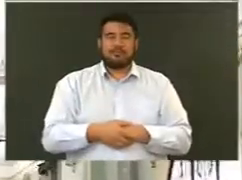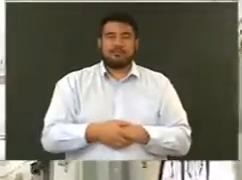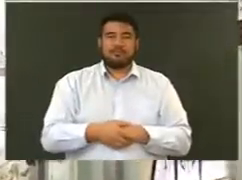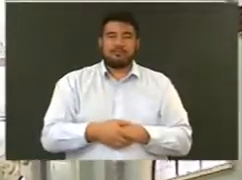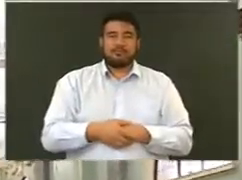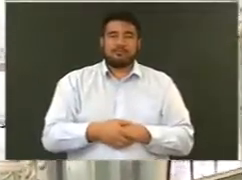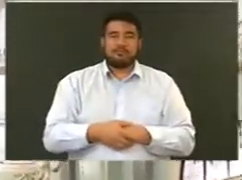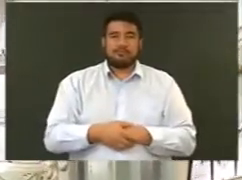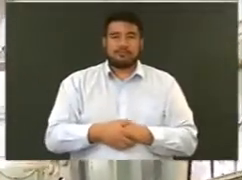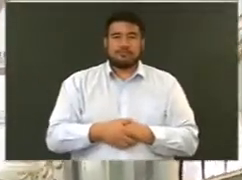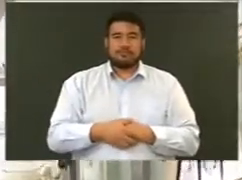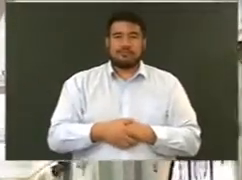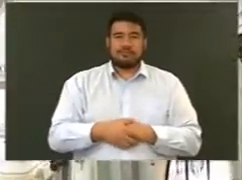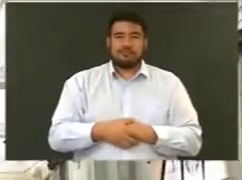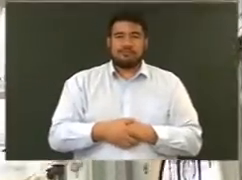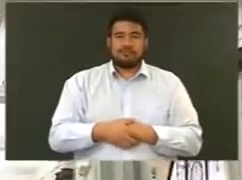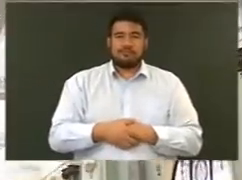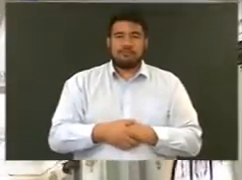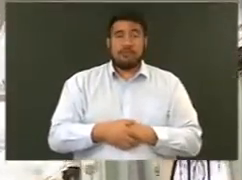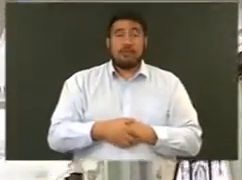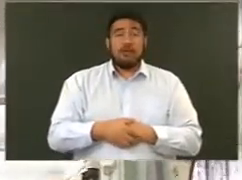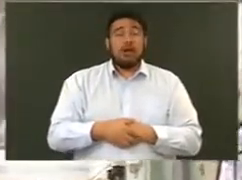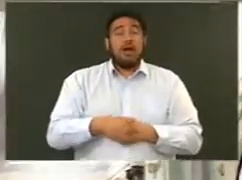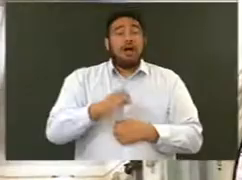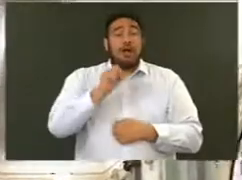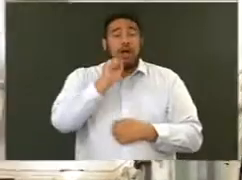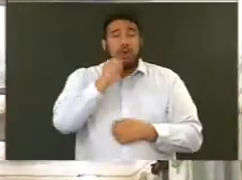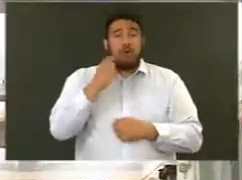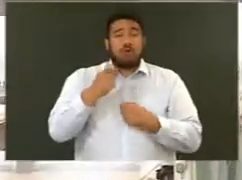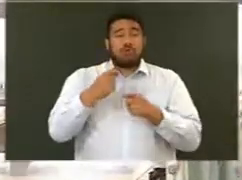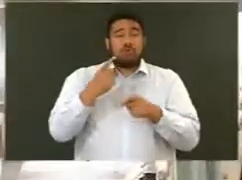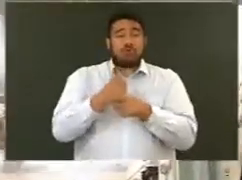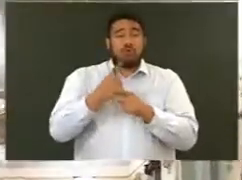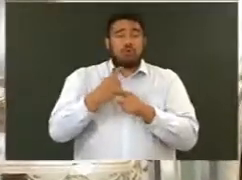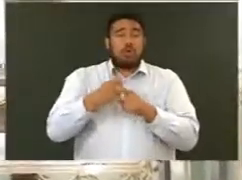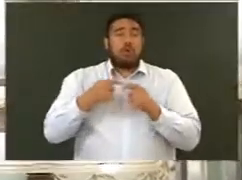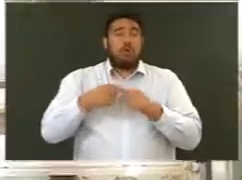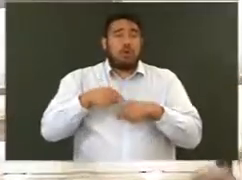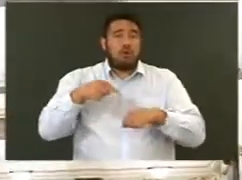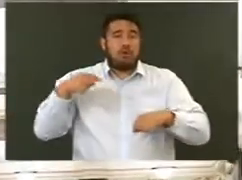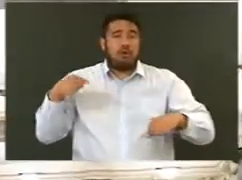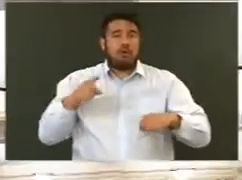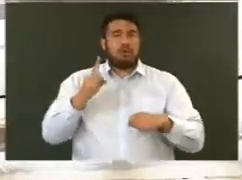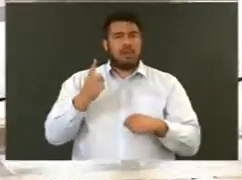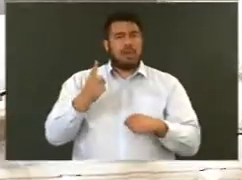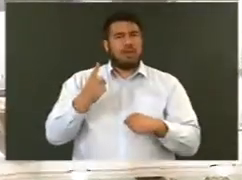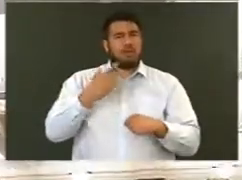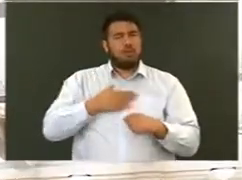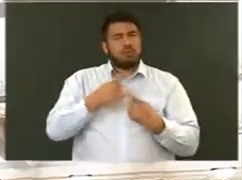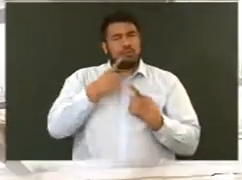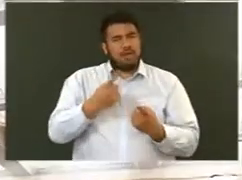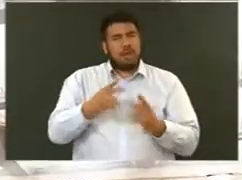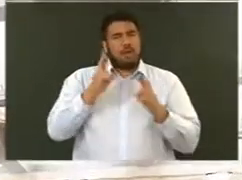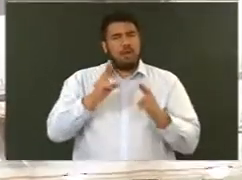Engari, e mana ko hiana ka mahi tātou, hei hāpai, i te motu whānui, i ngā tangata katoa o Aotearoa.